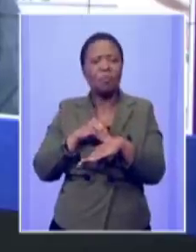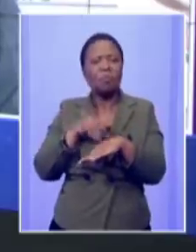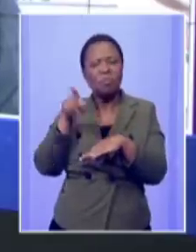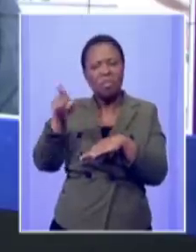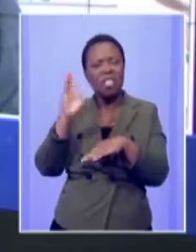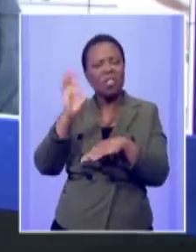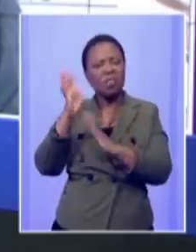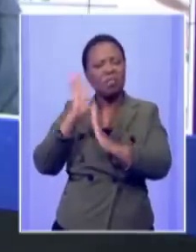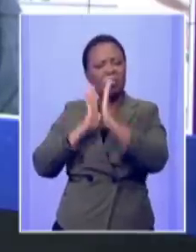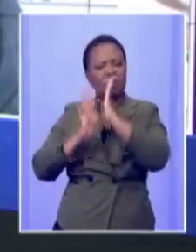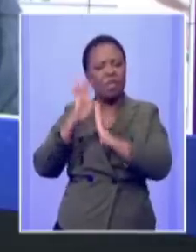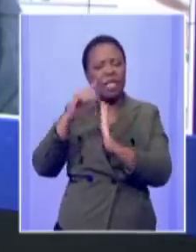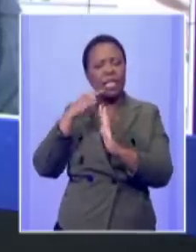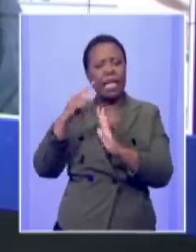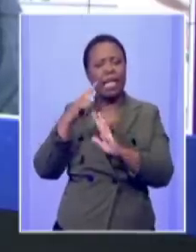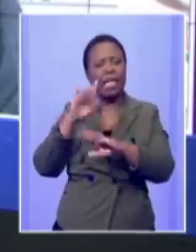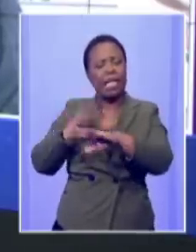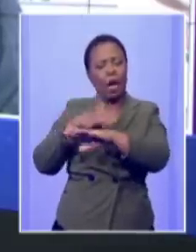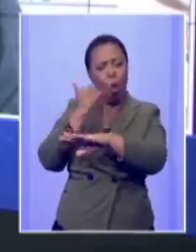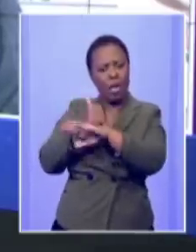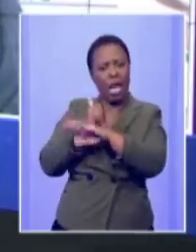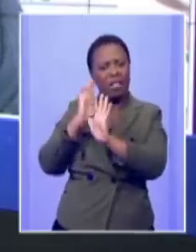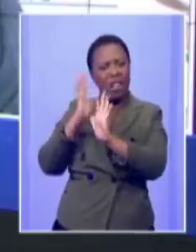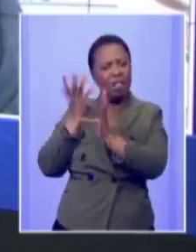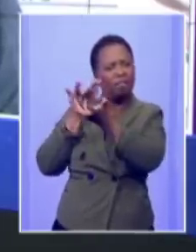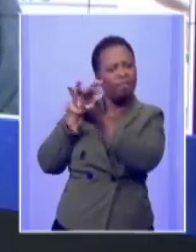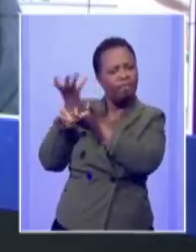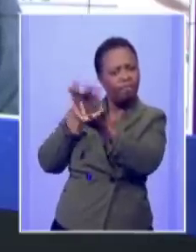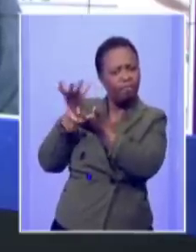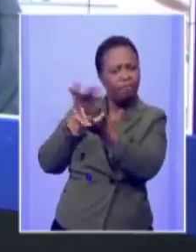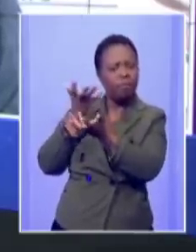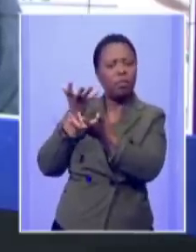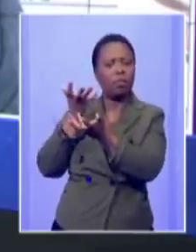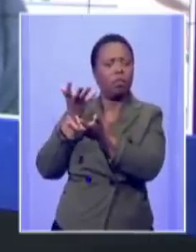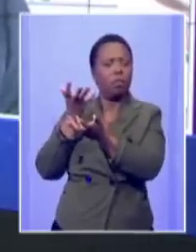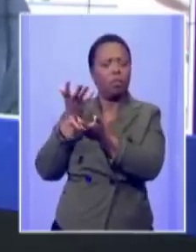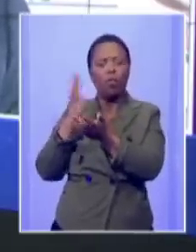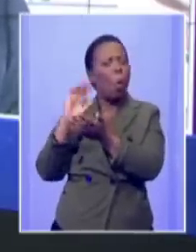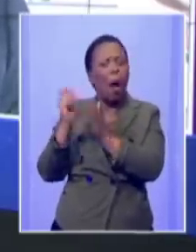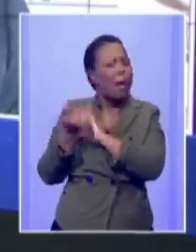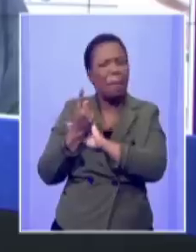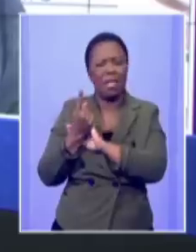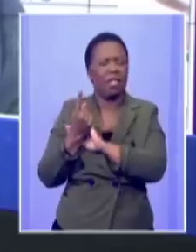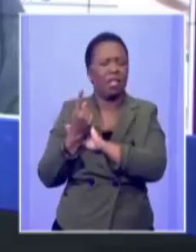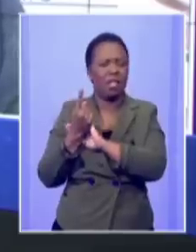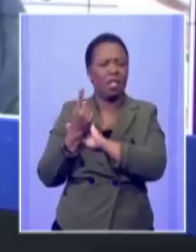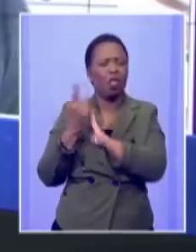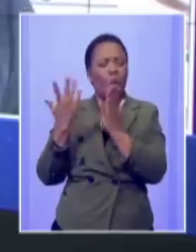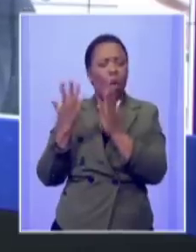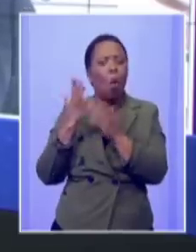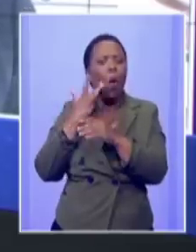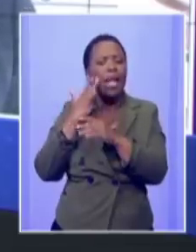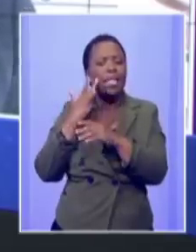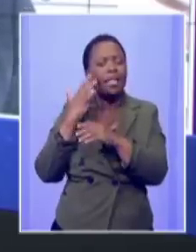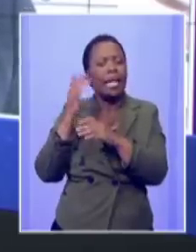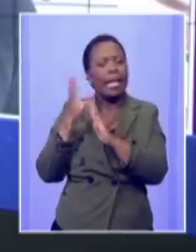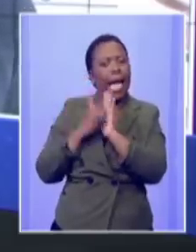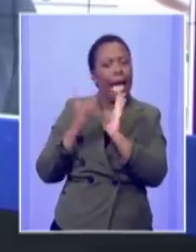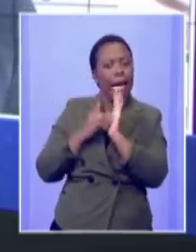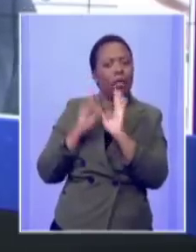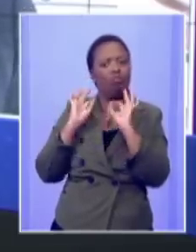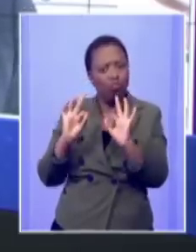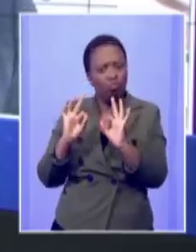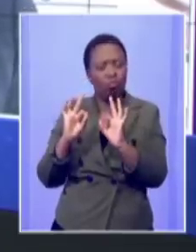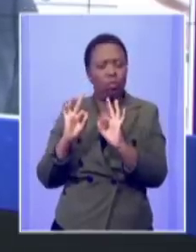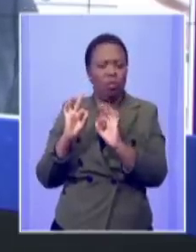of the stakeholders you were engaging with what happened where was the the turnaround point where uh you were